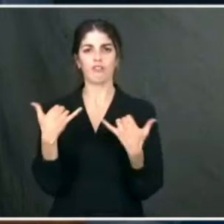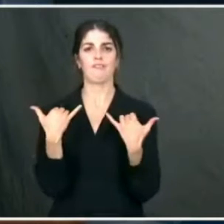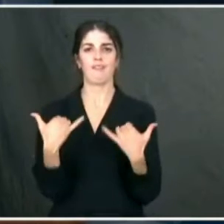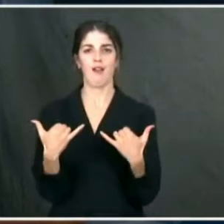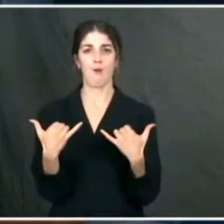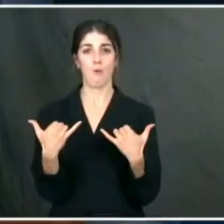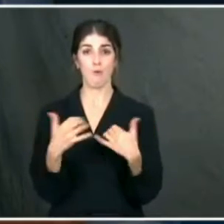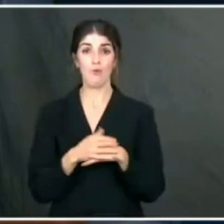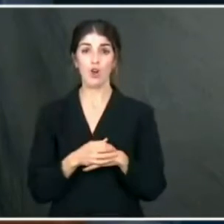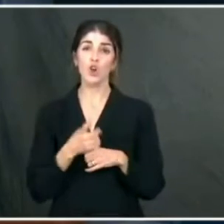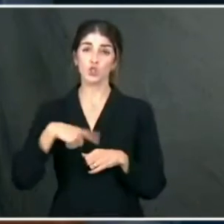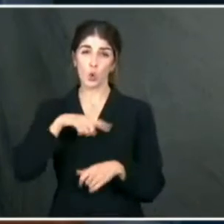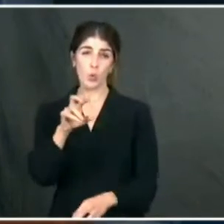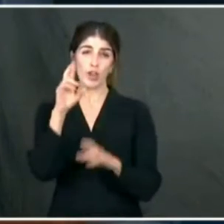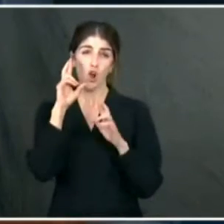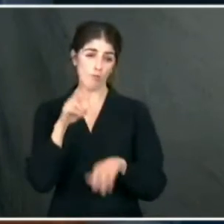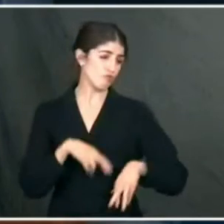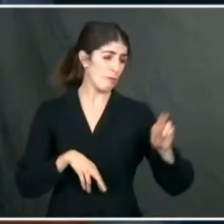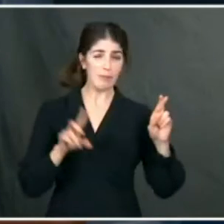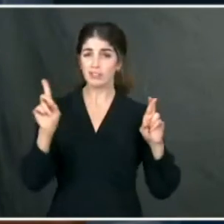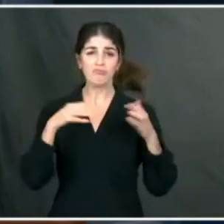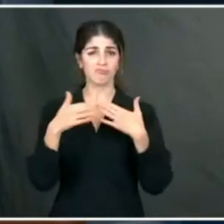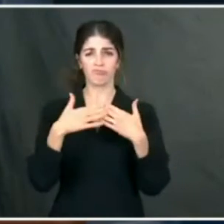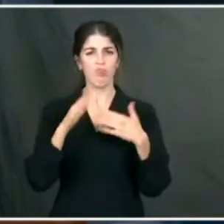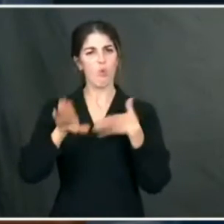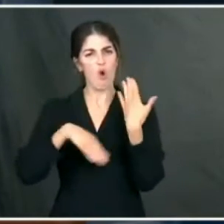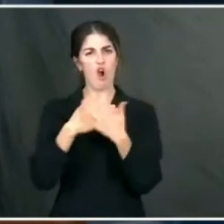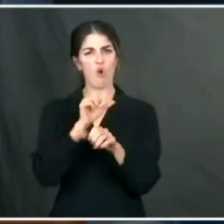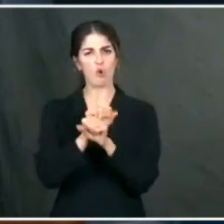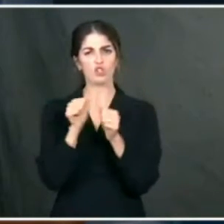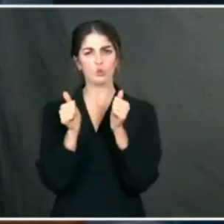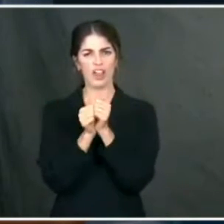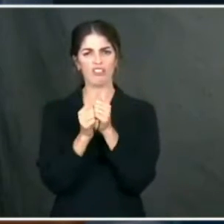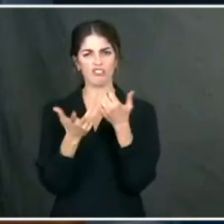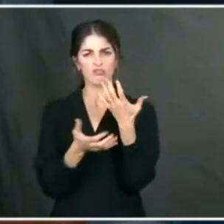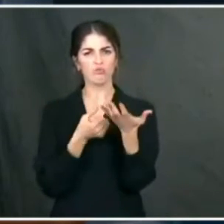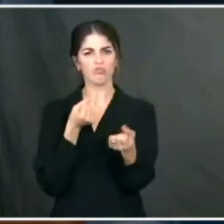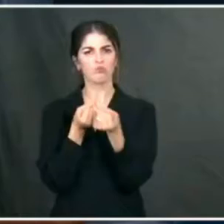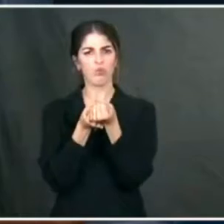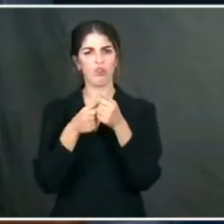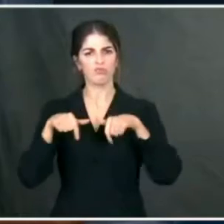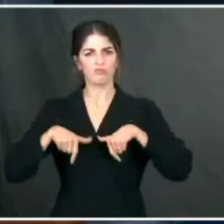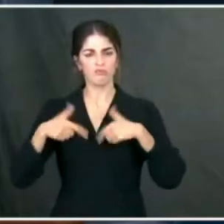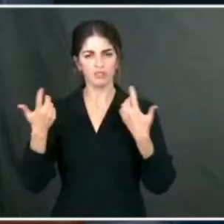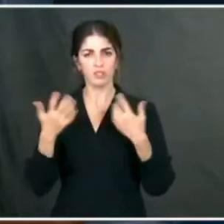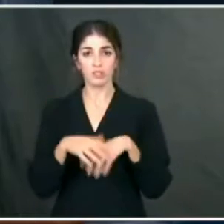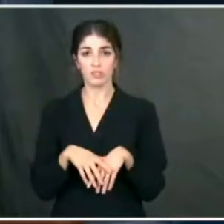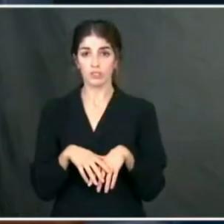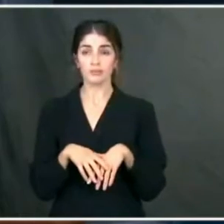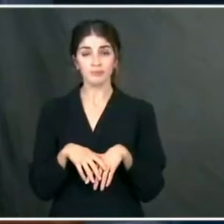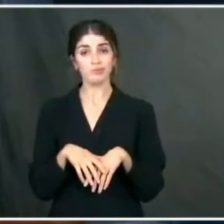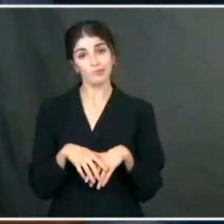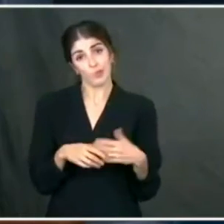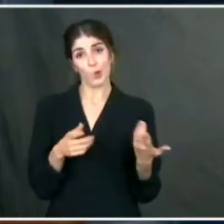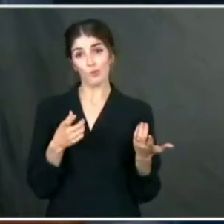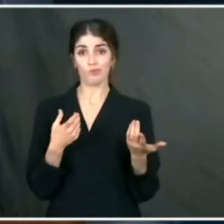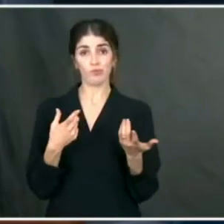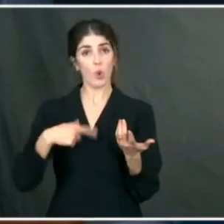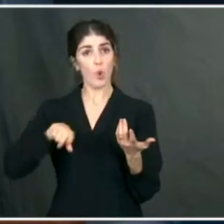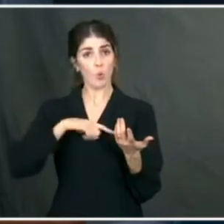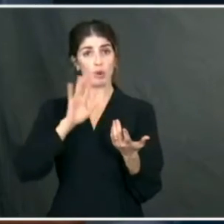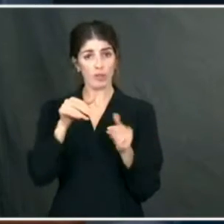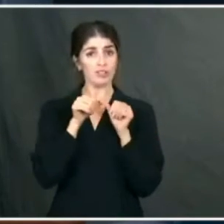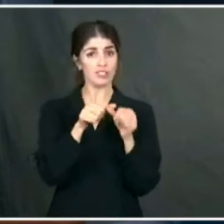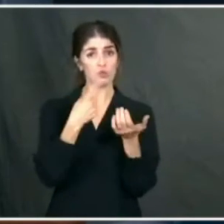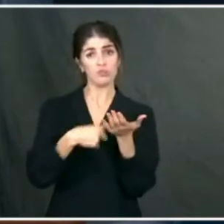expect members of both parties to work together to do that. We're also not going to take options off the table, so we'll proceed with those discussions